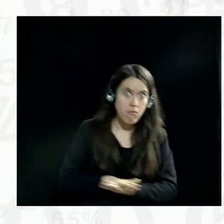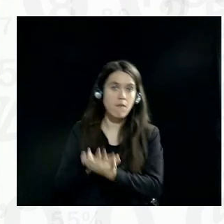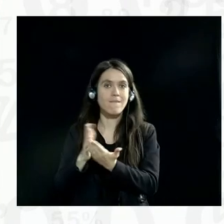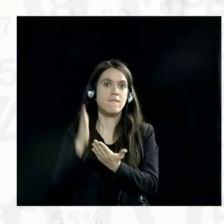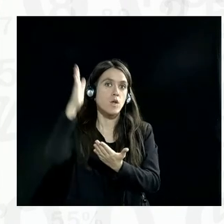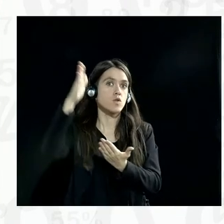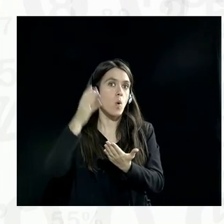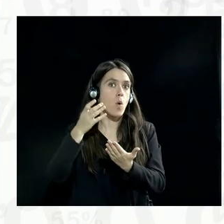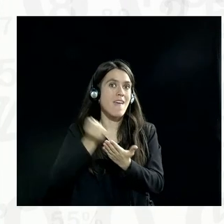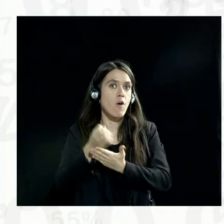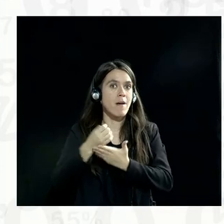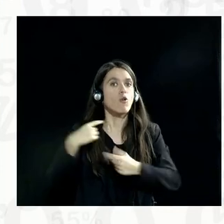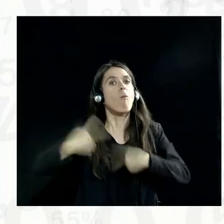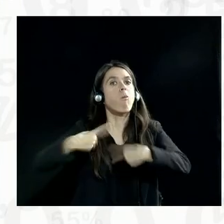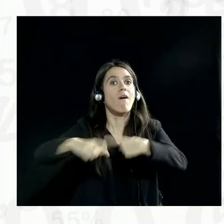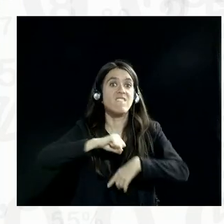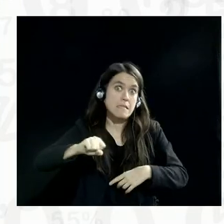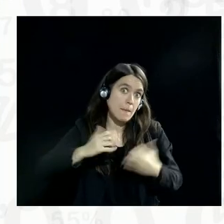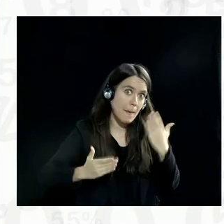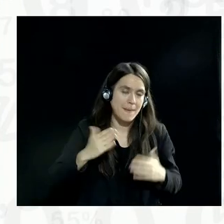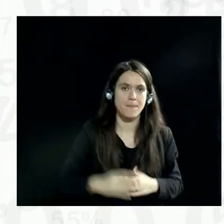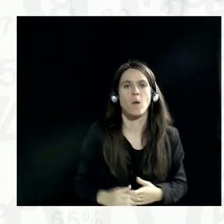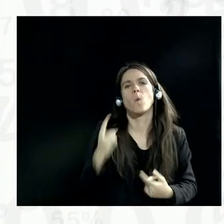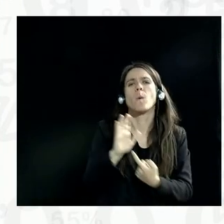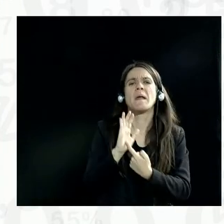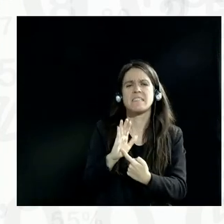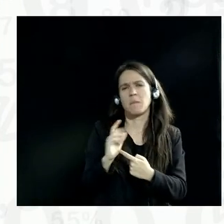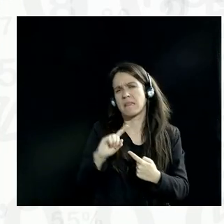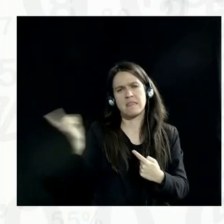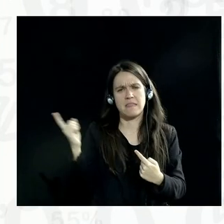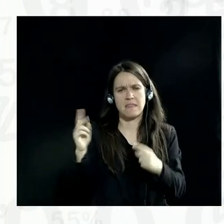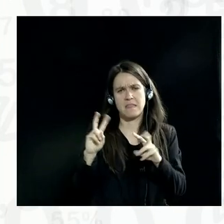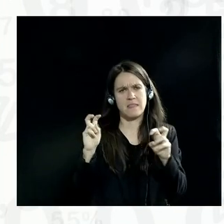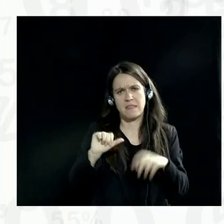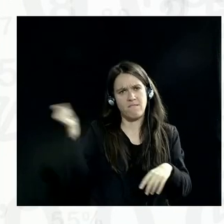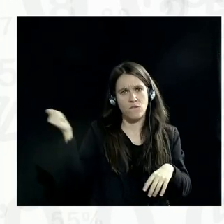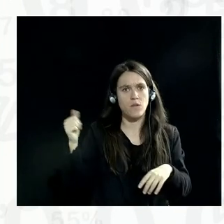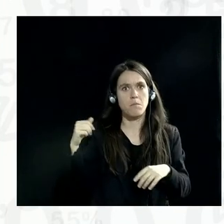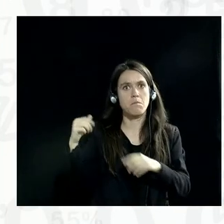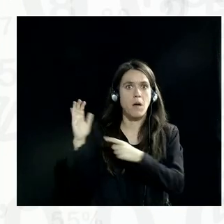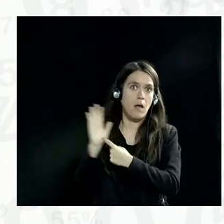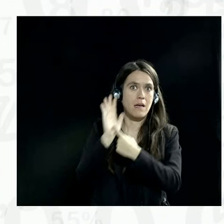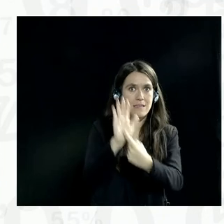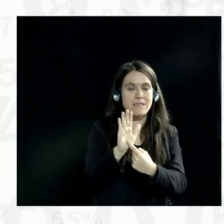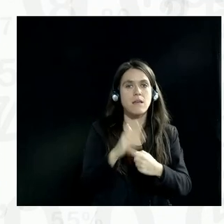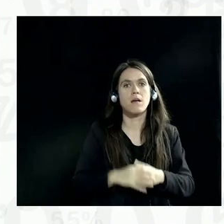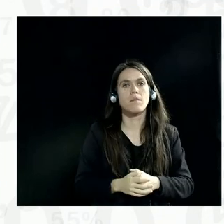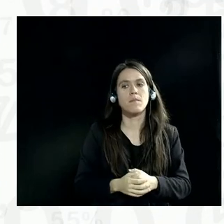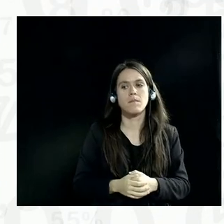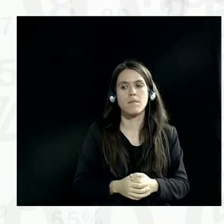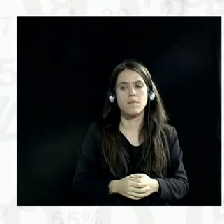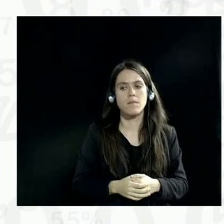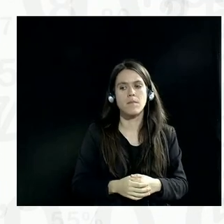information better. And one example of this from a slightly different sector is the way in which governments are increasingly